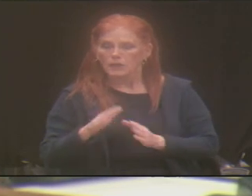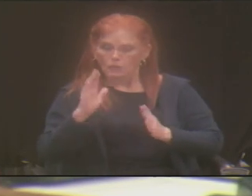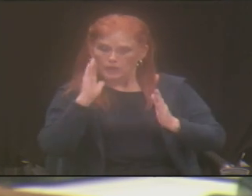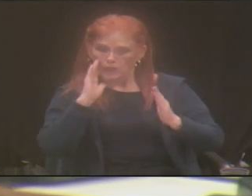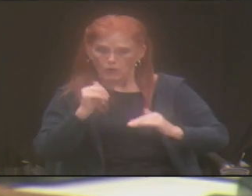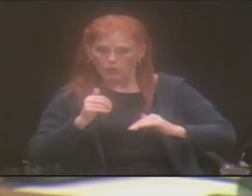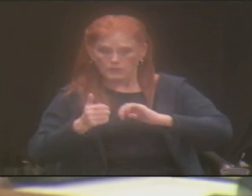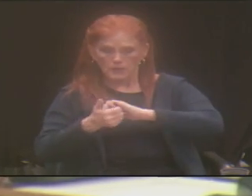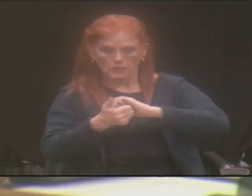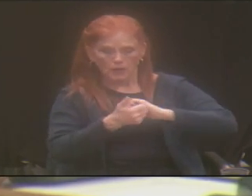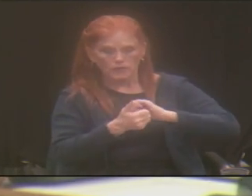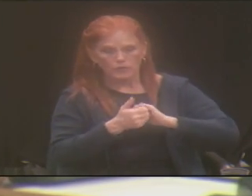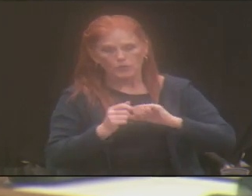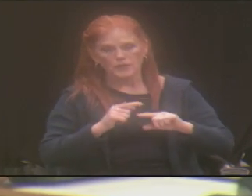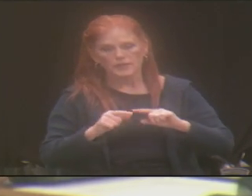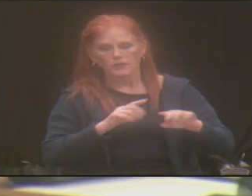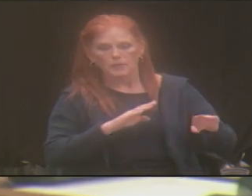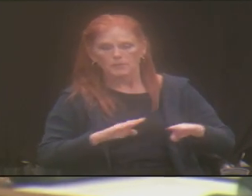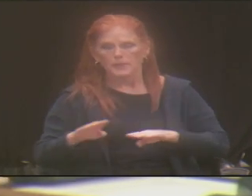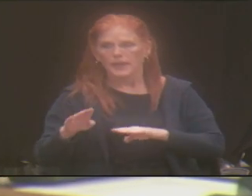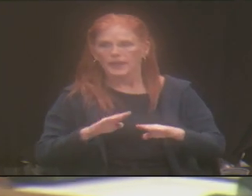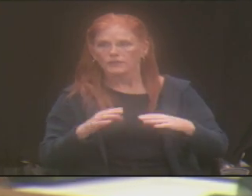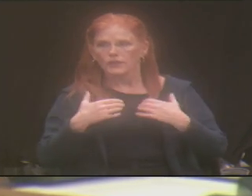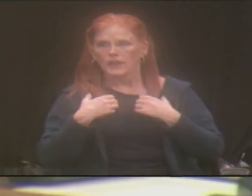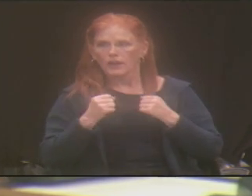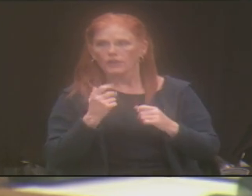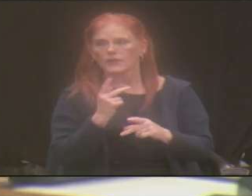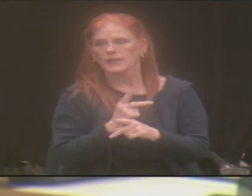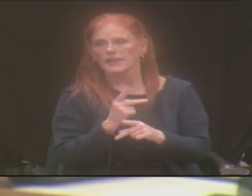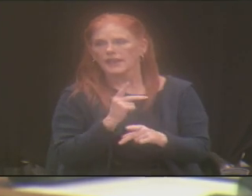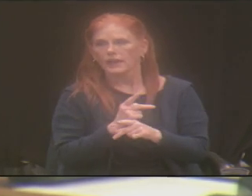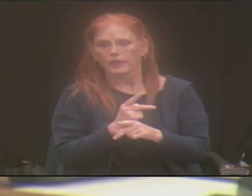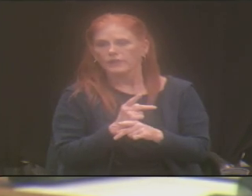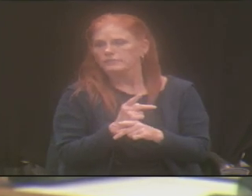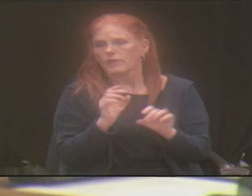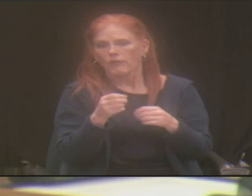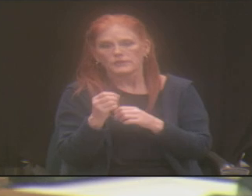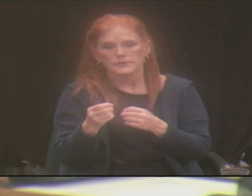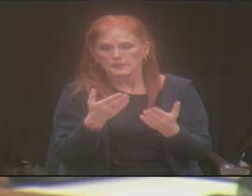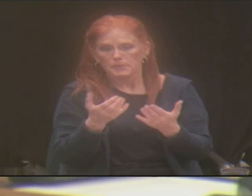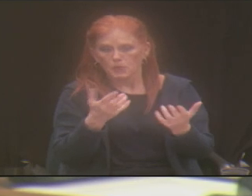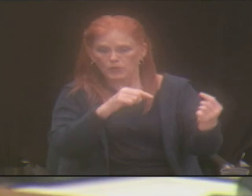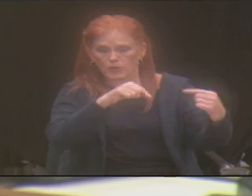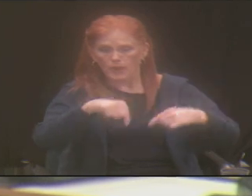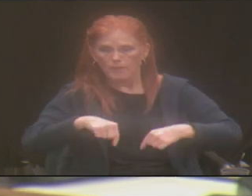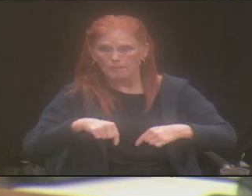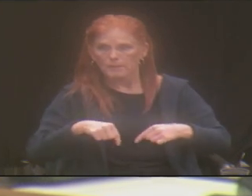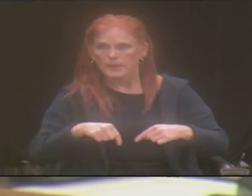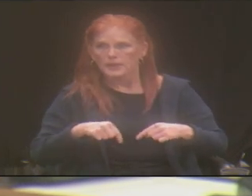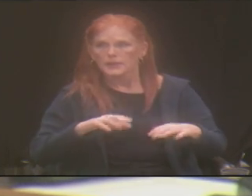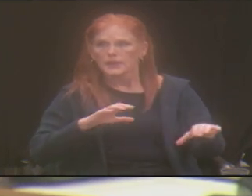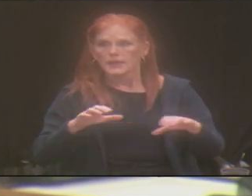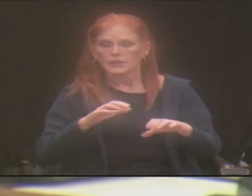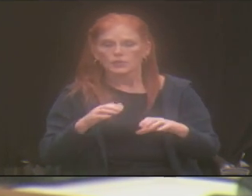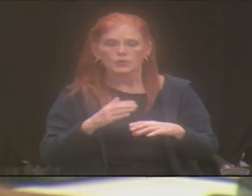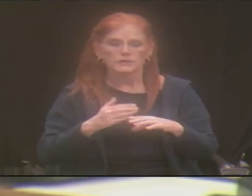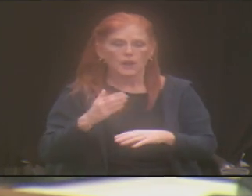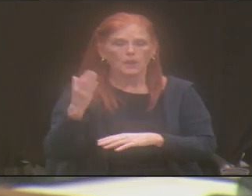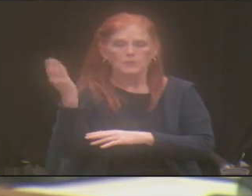various behavioral health care entities that would want to come in and maybe do some seminars